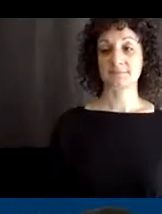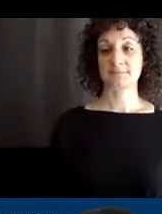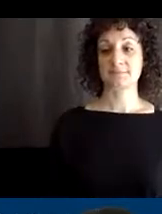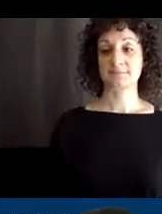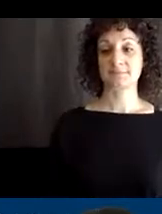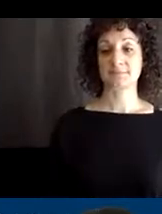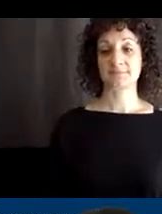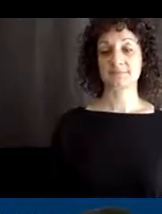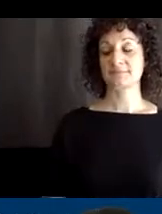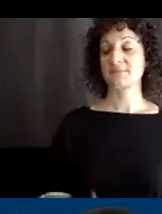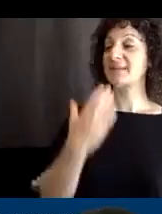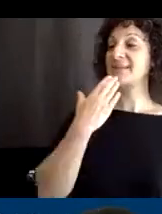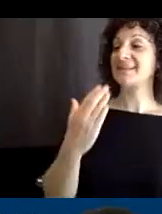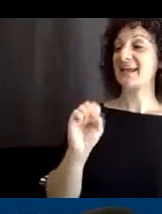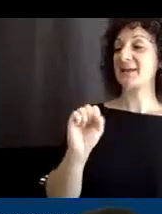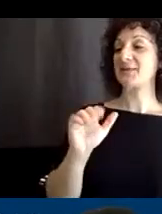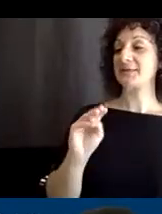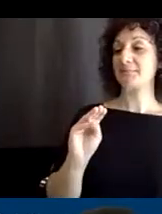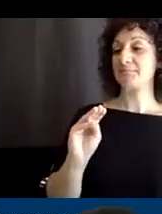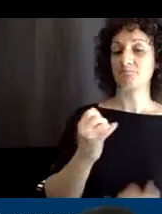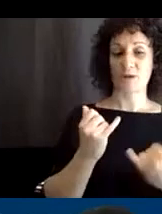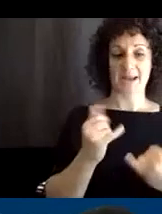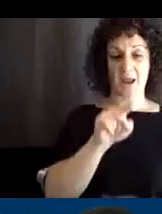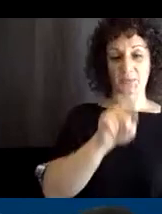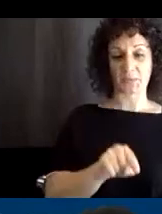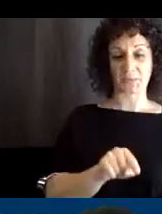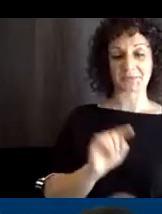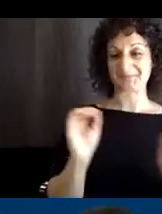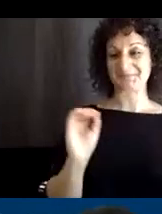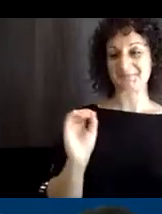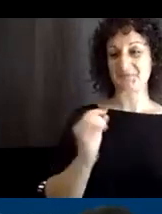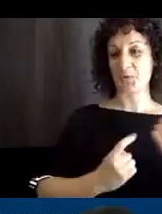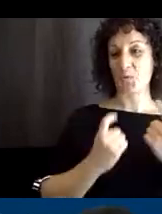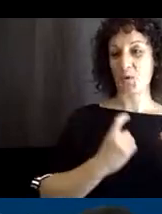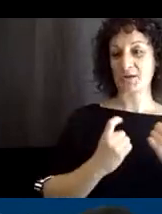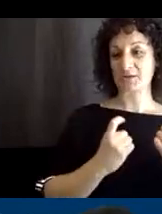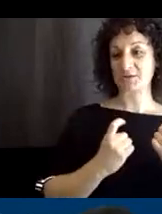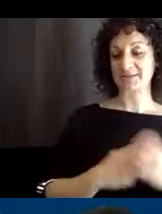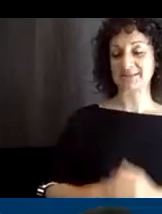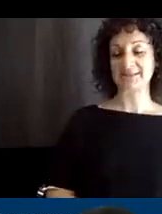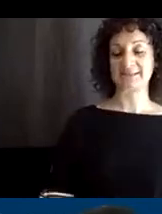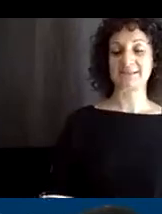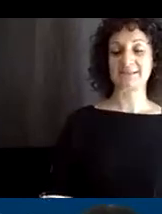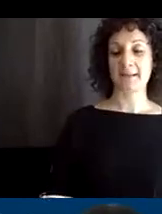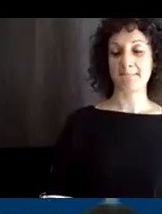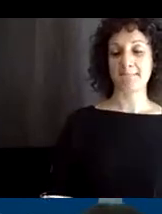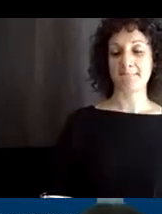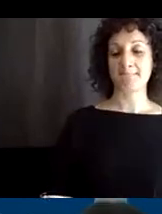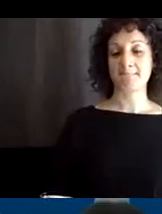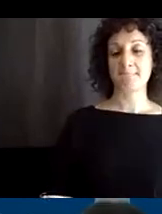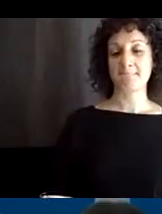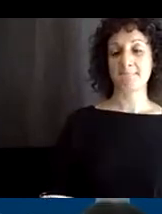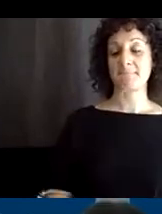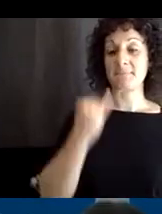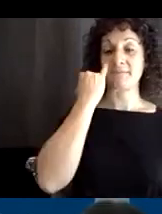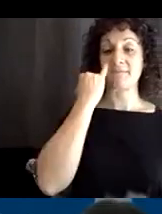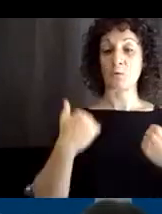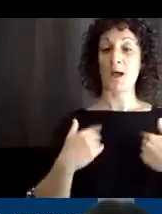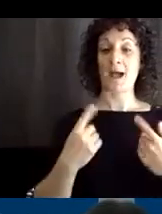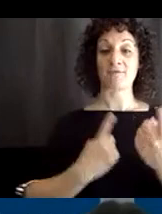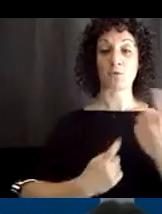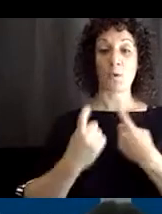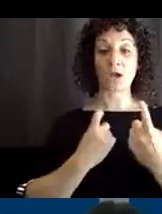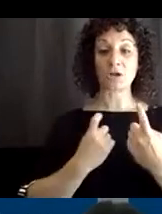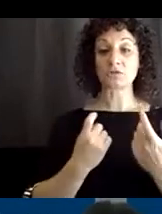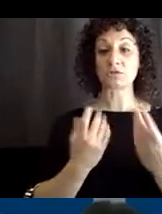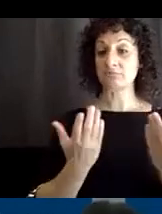Thank you, Sam. At this time I'm not seeing any questions in the chat box. Um, if you have a question, feel free to